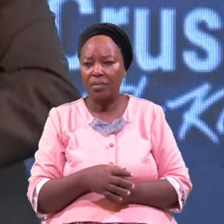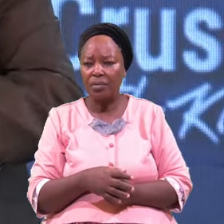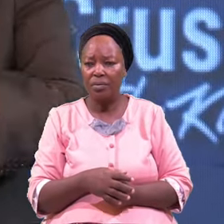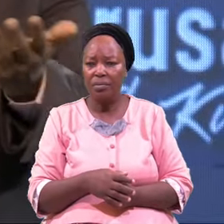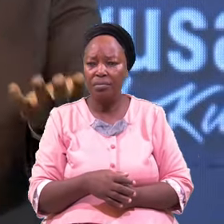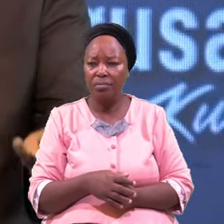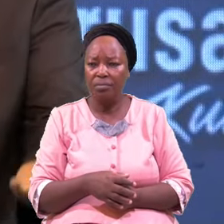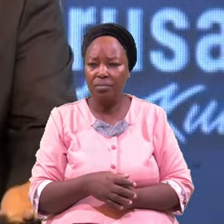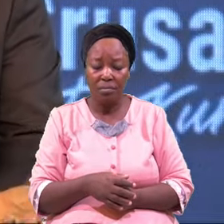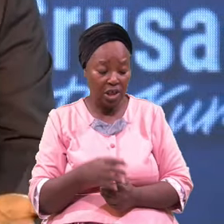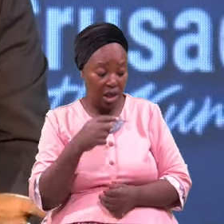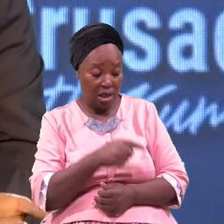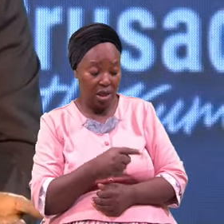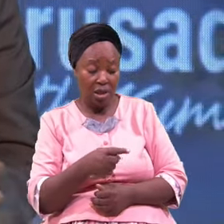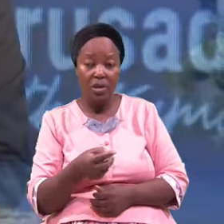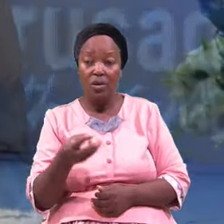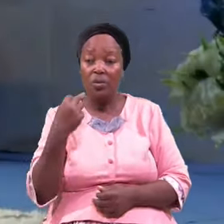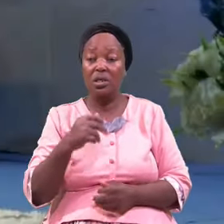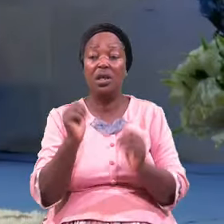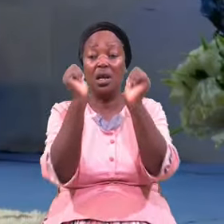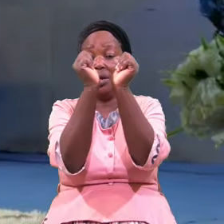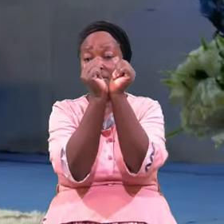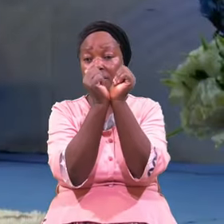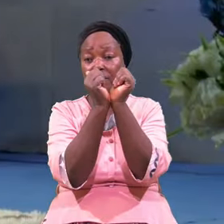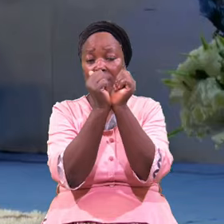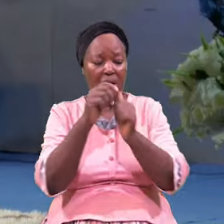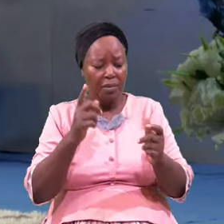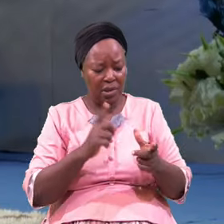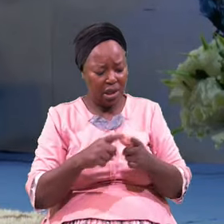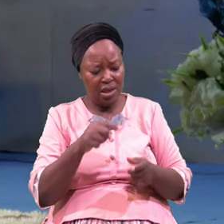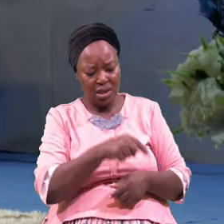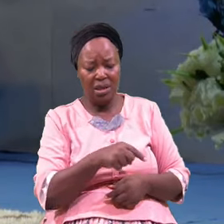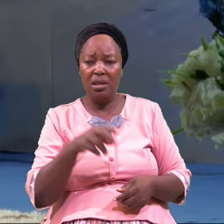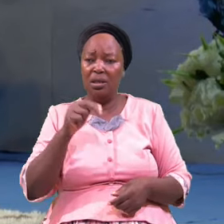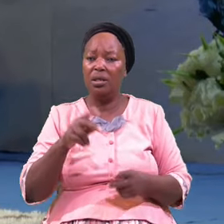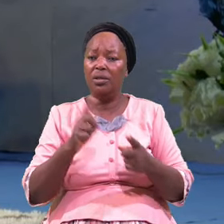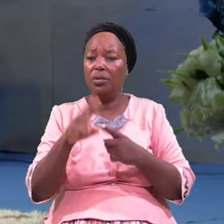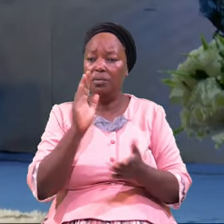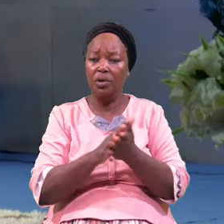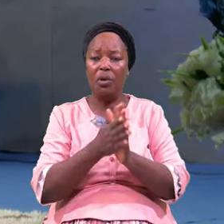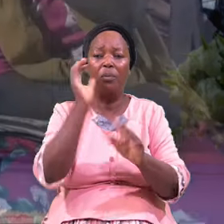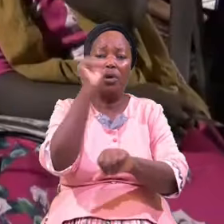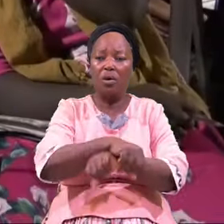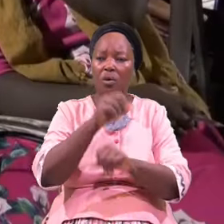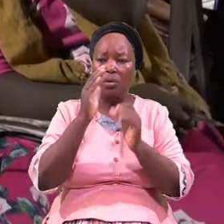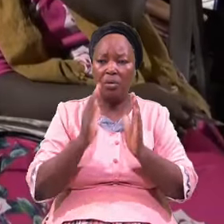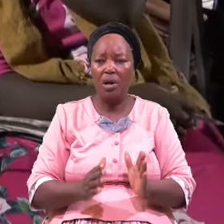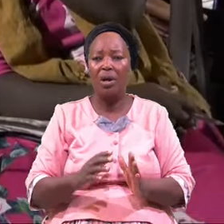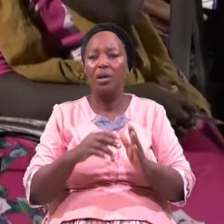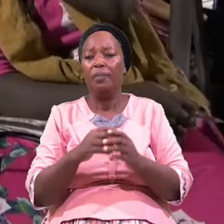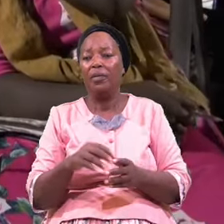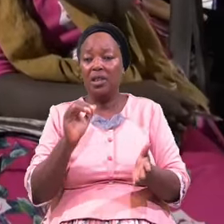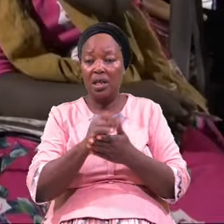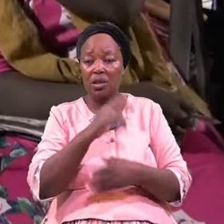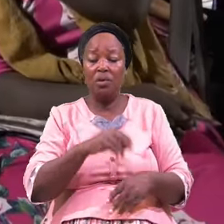He Was A Capture He Need To Become A Conqueror That Will Conquer